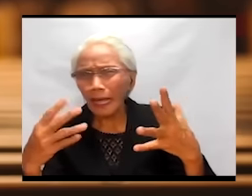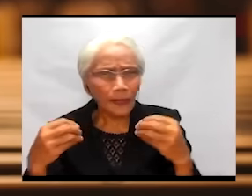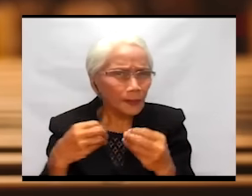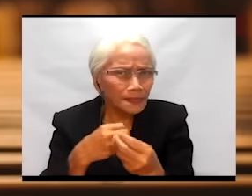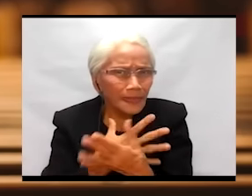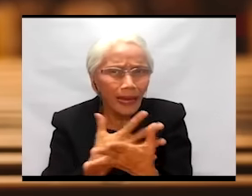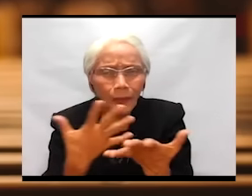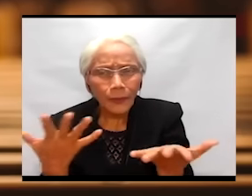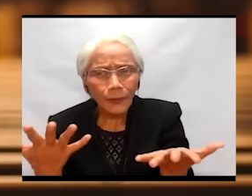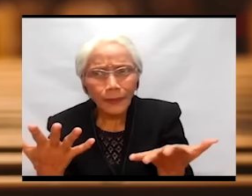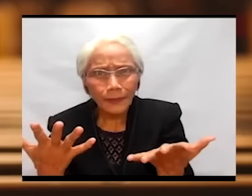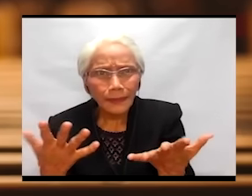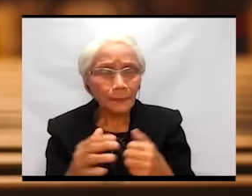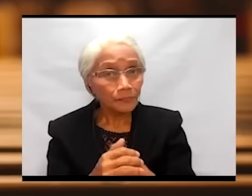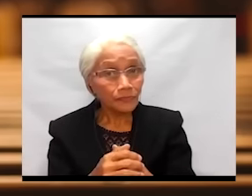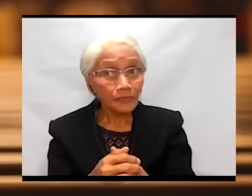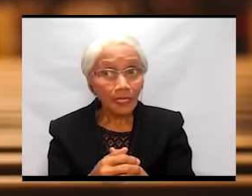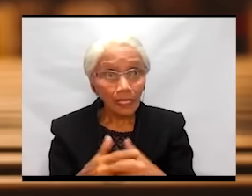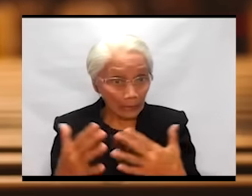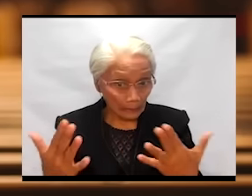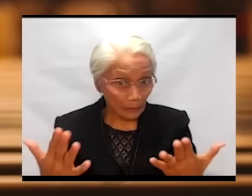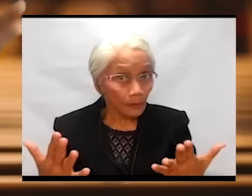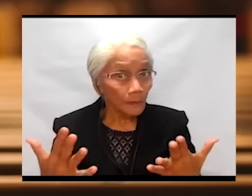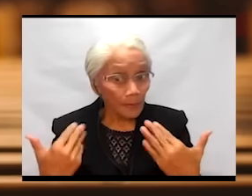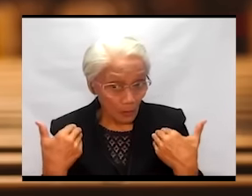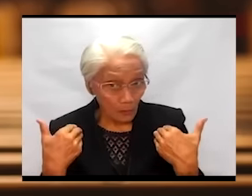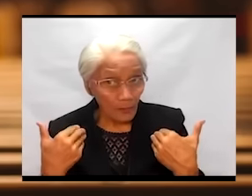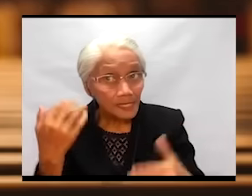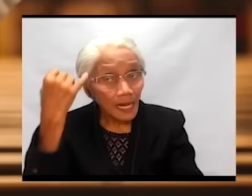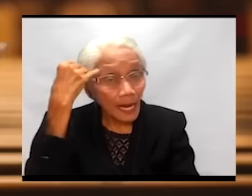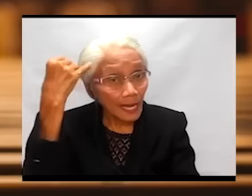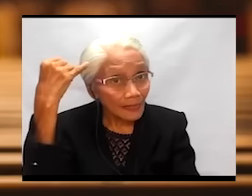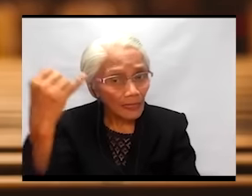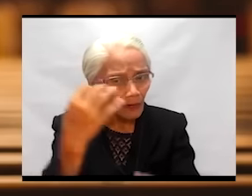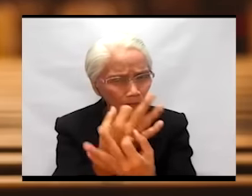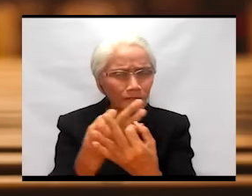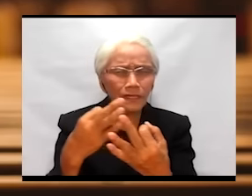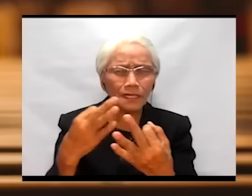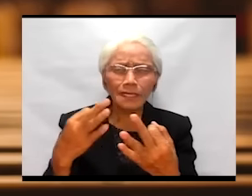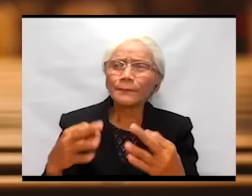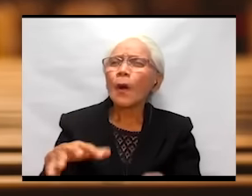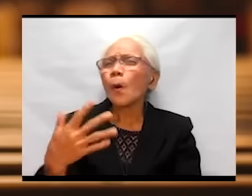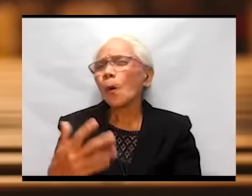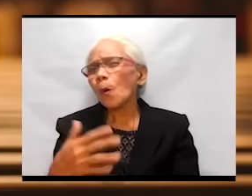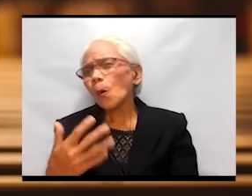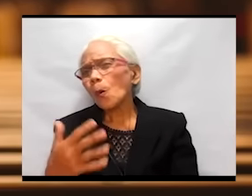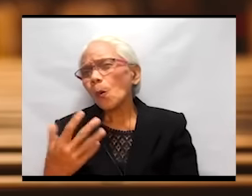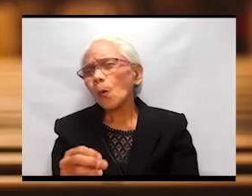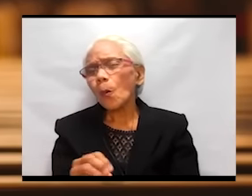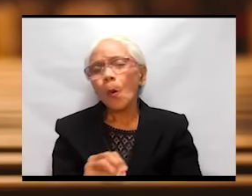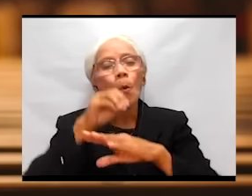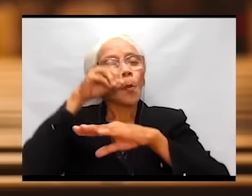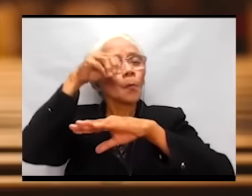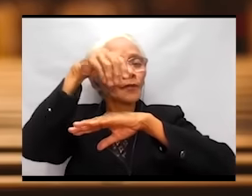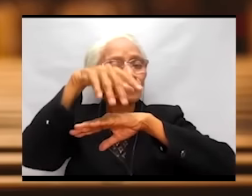Was their idea of freedom as, oh, overflowing water or other drinks?